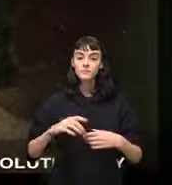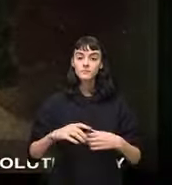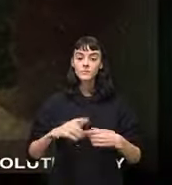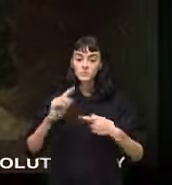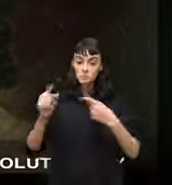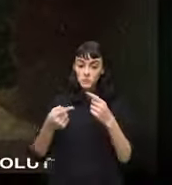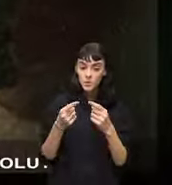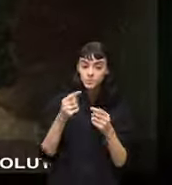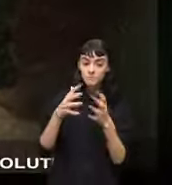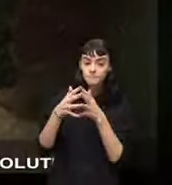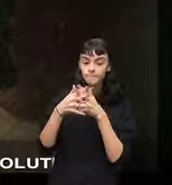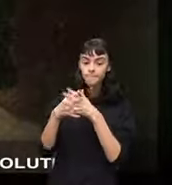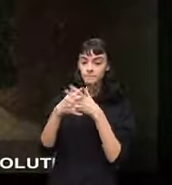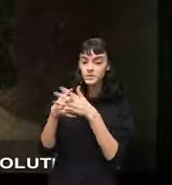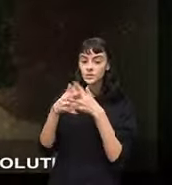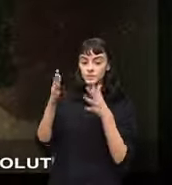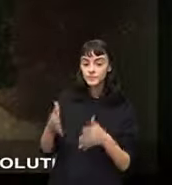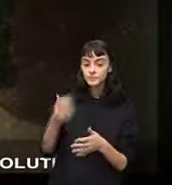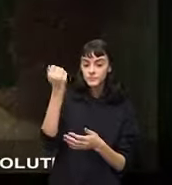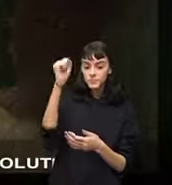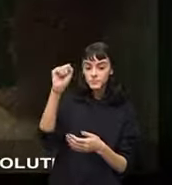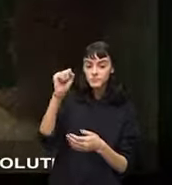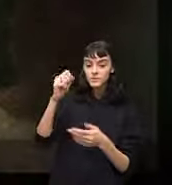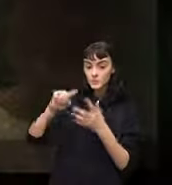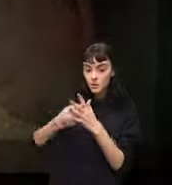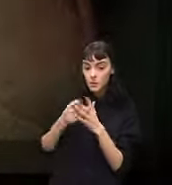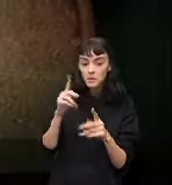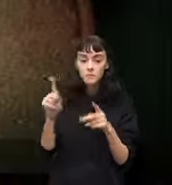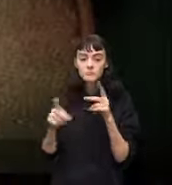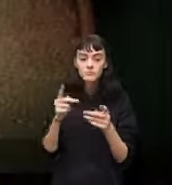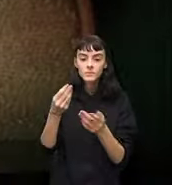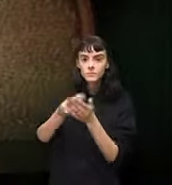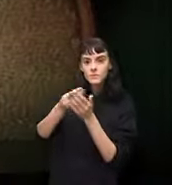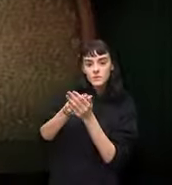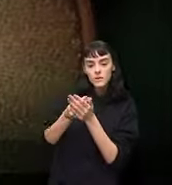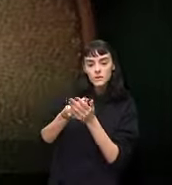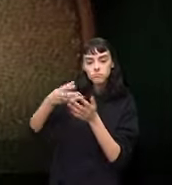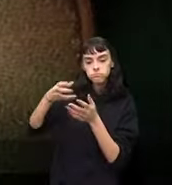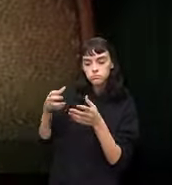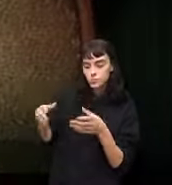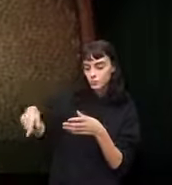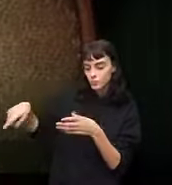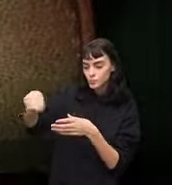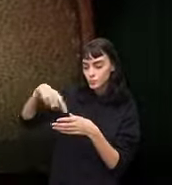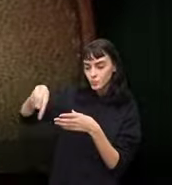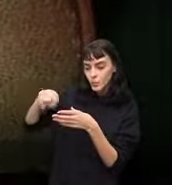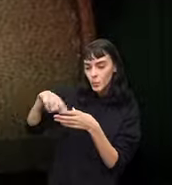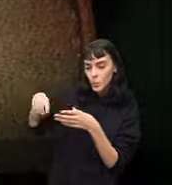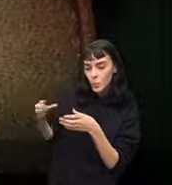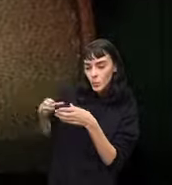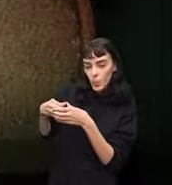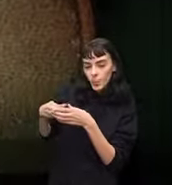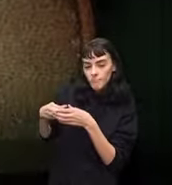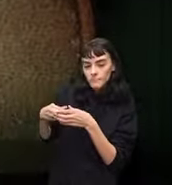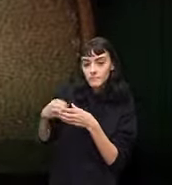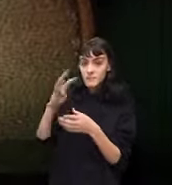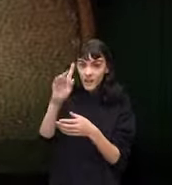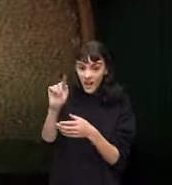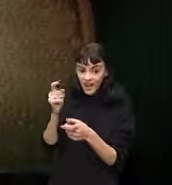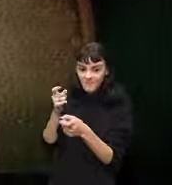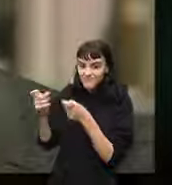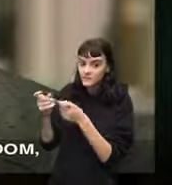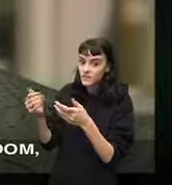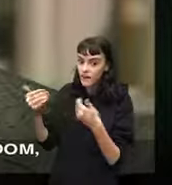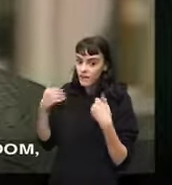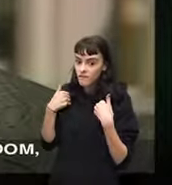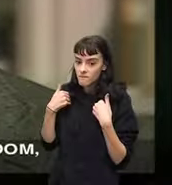at the beginning of the American revolutionary period we lived in a late aristocratic